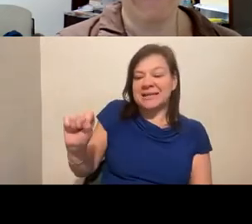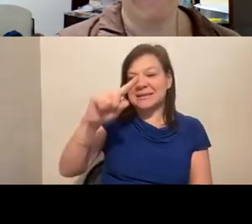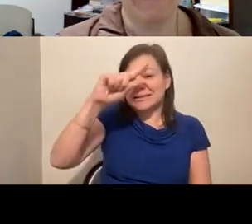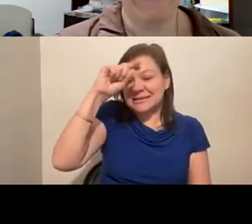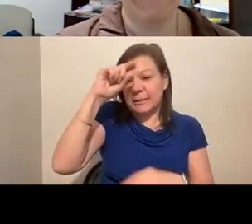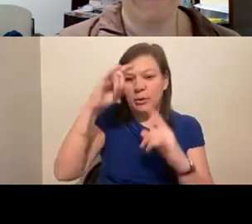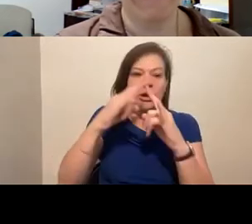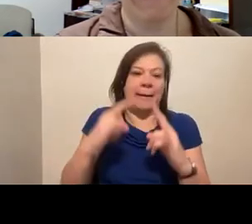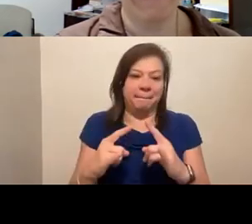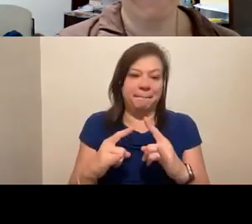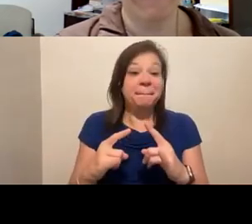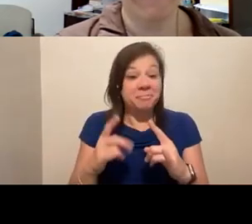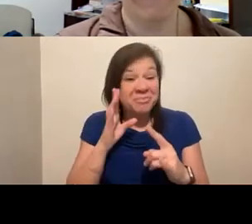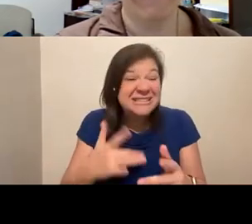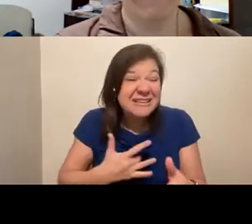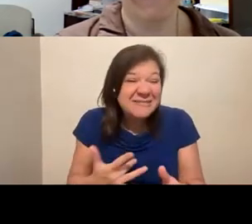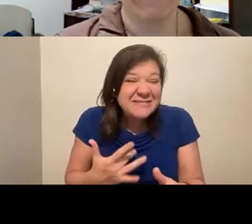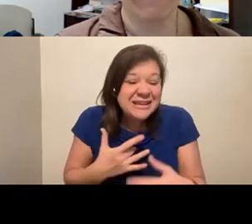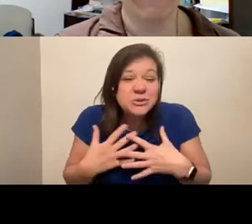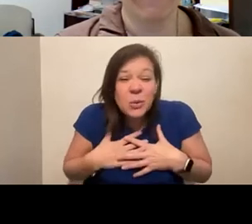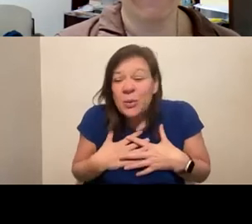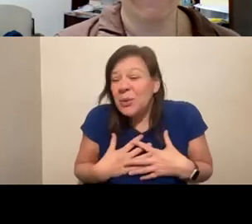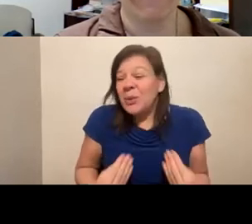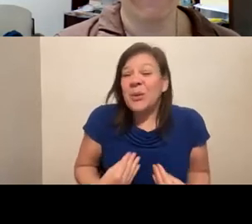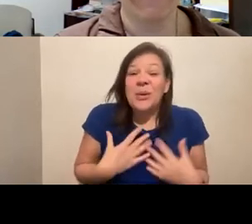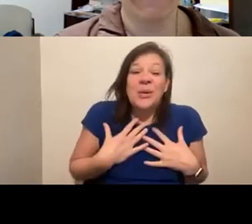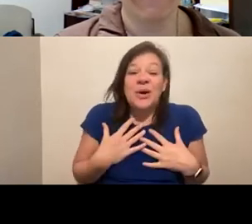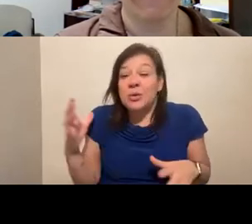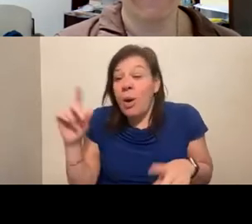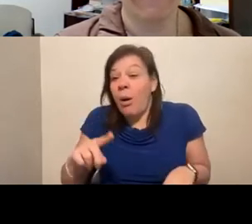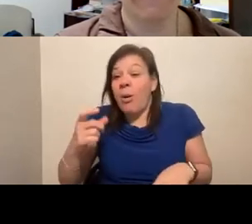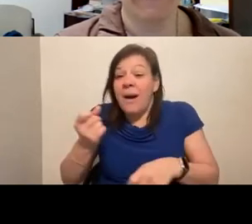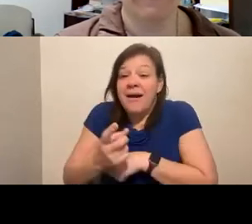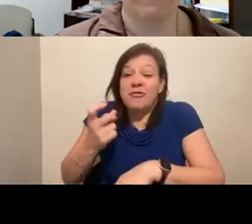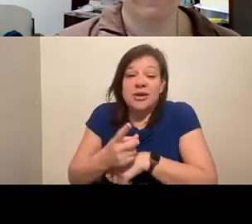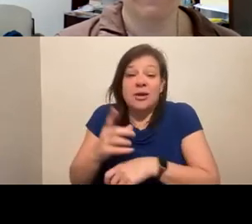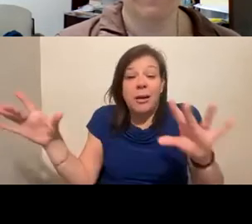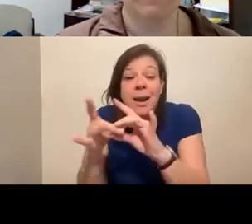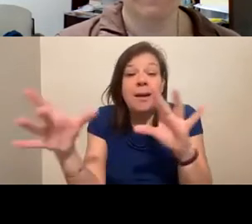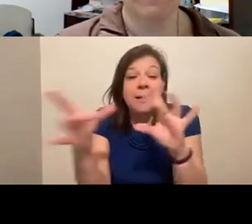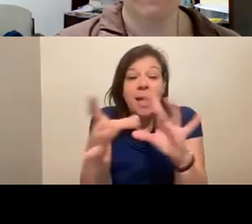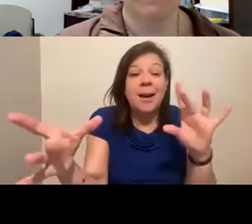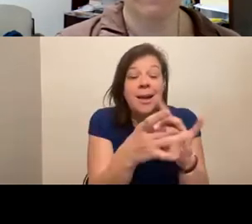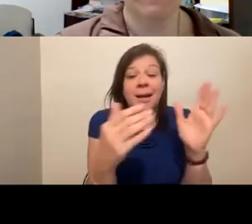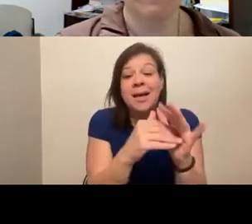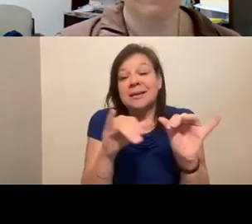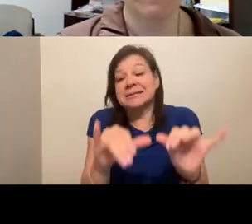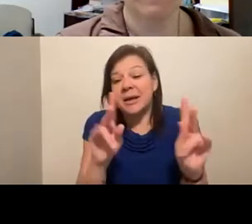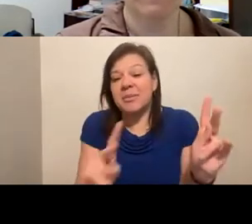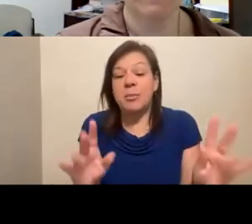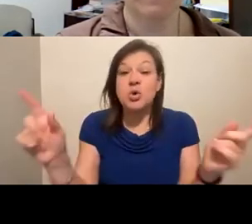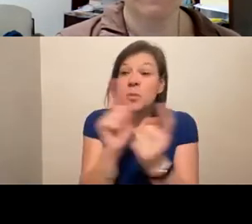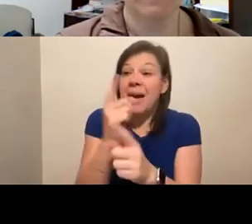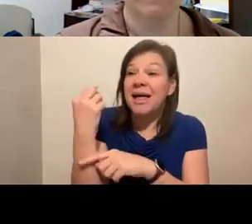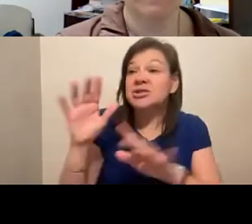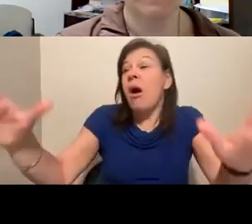does feel that way when you go and you go back more than once and you reconnect with people who you met at the prior